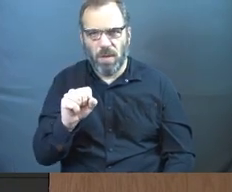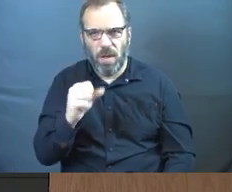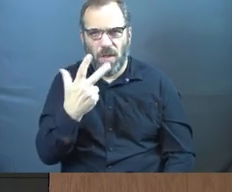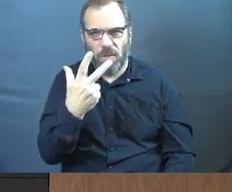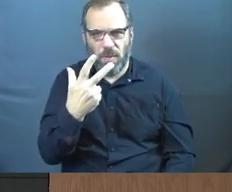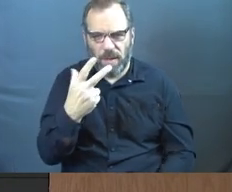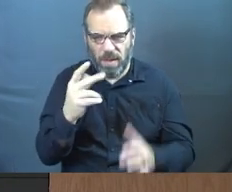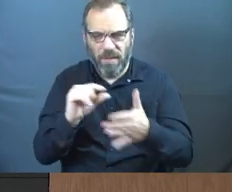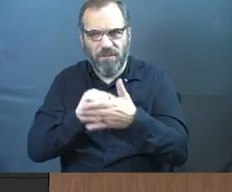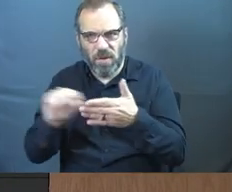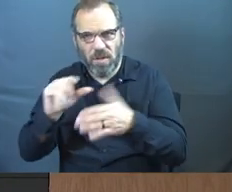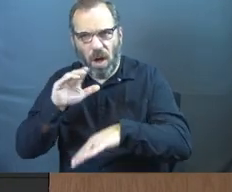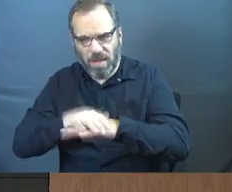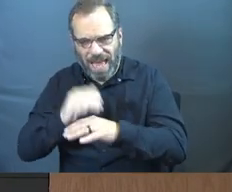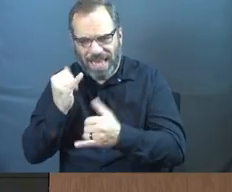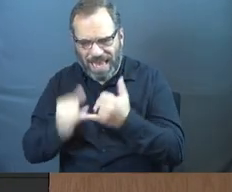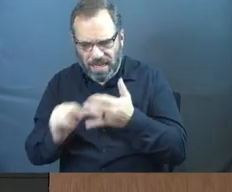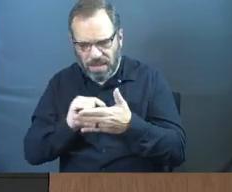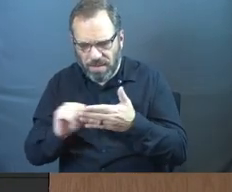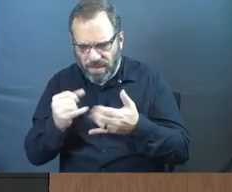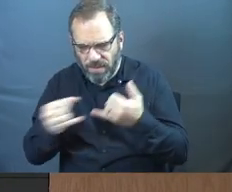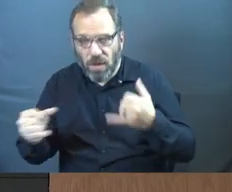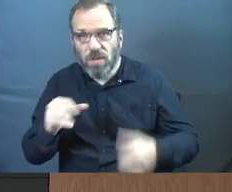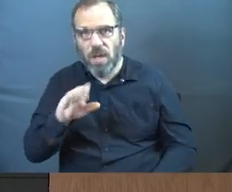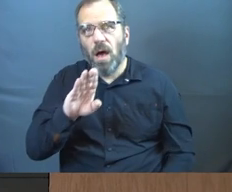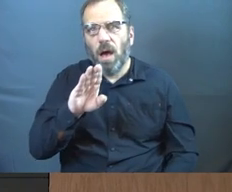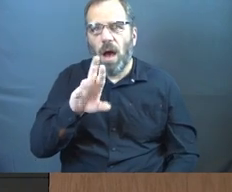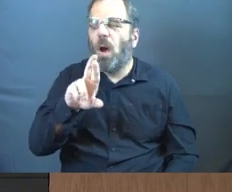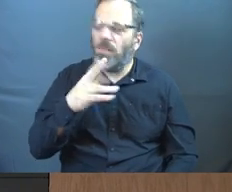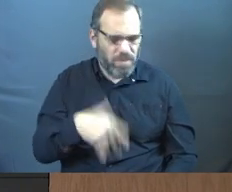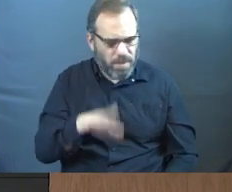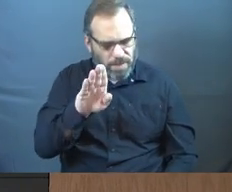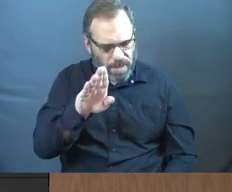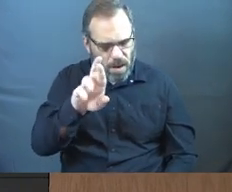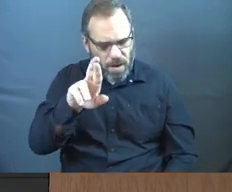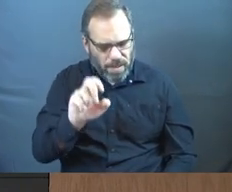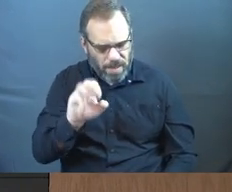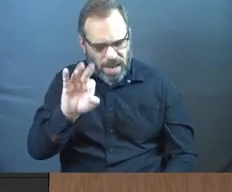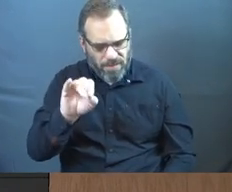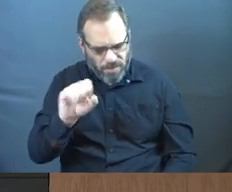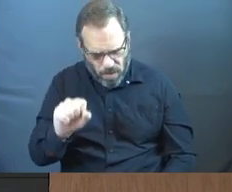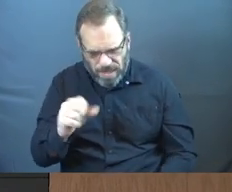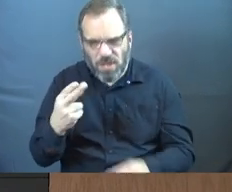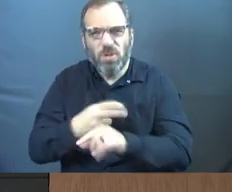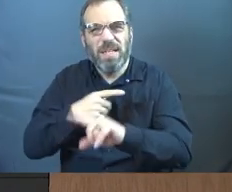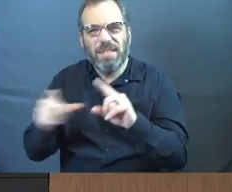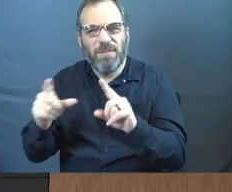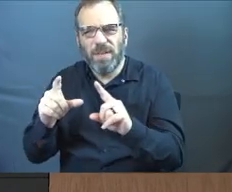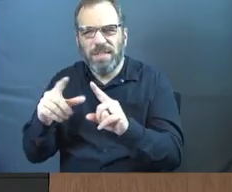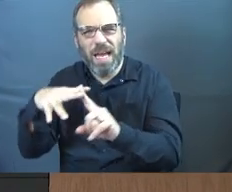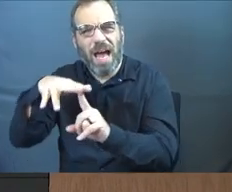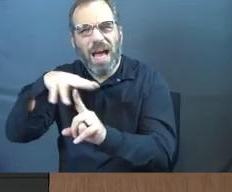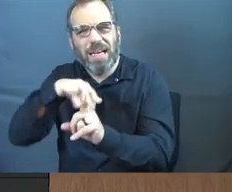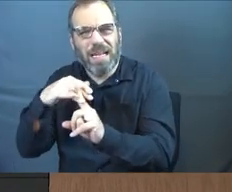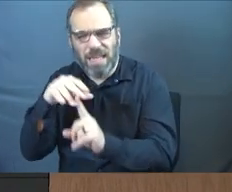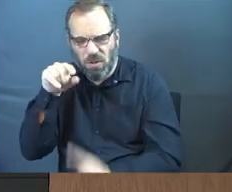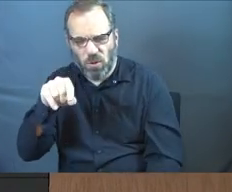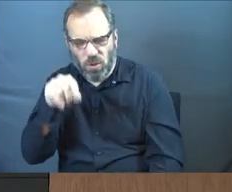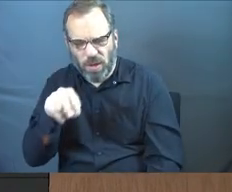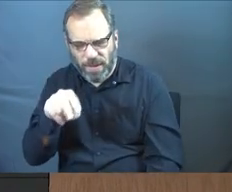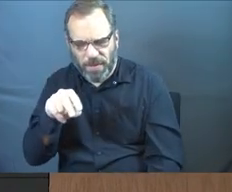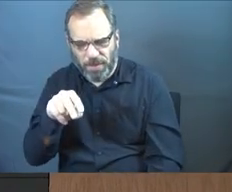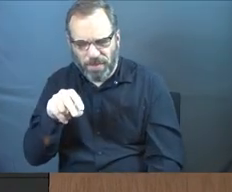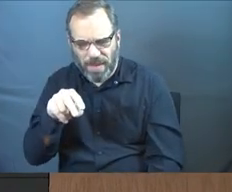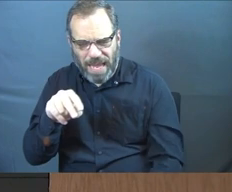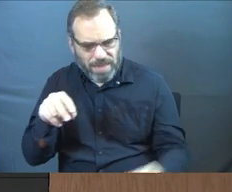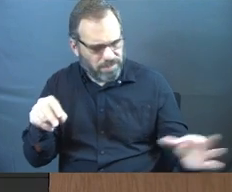more passages on that last line where brephos is used again in different contexts. So just take a look at that